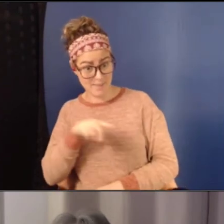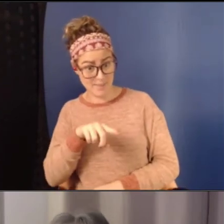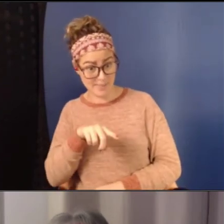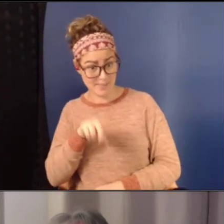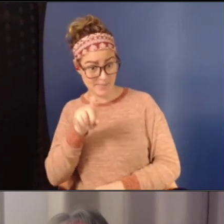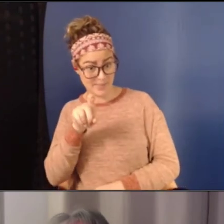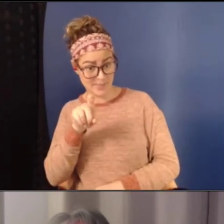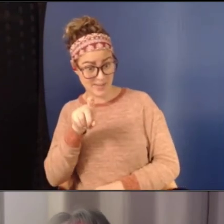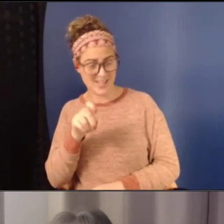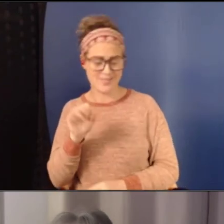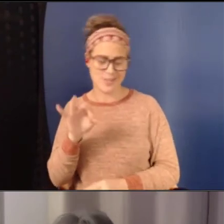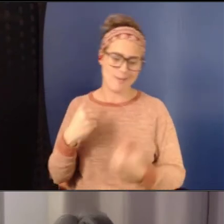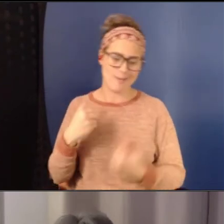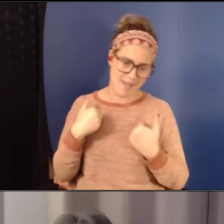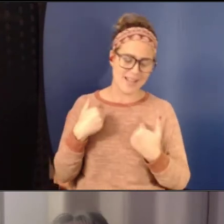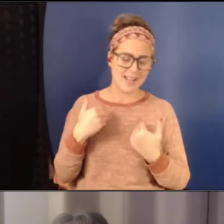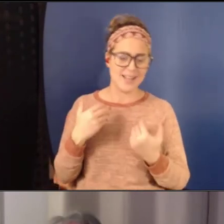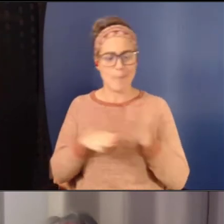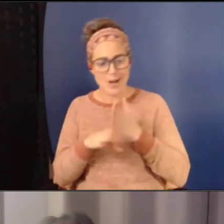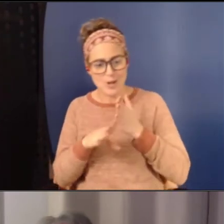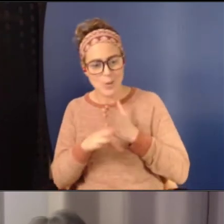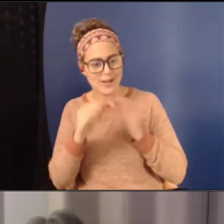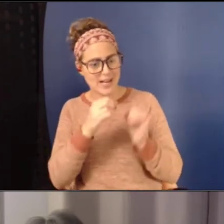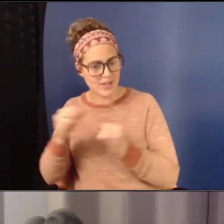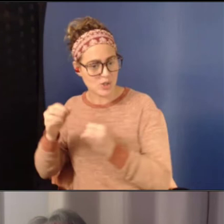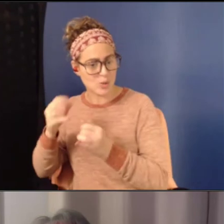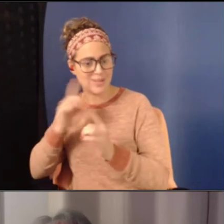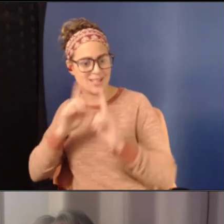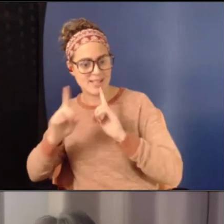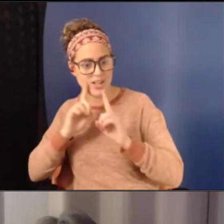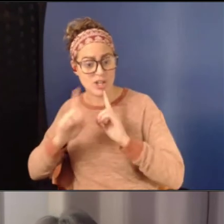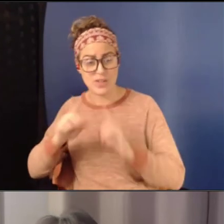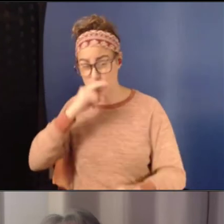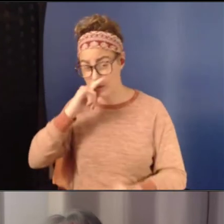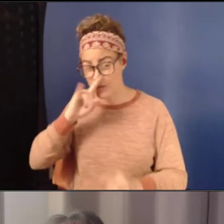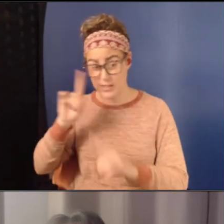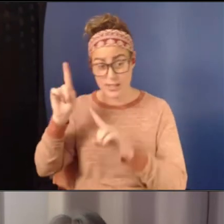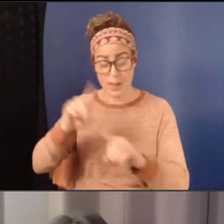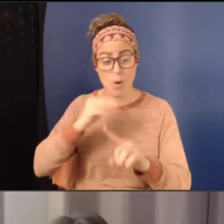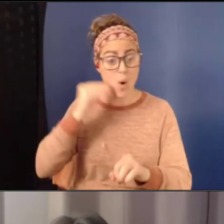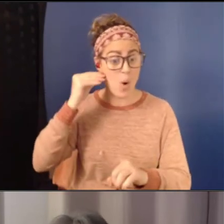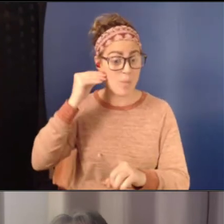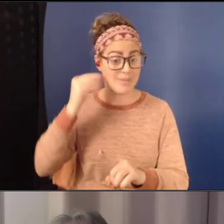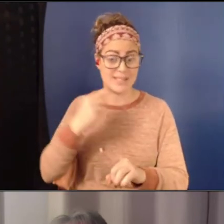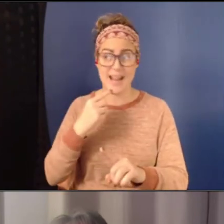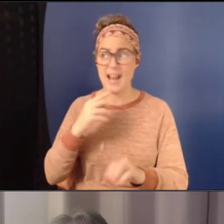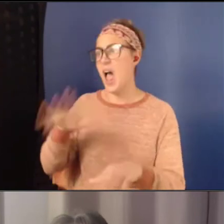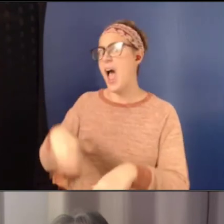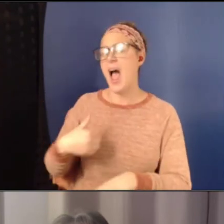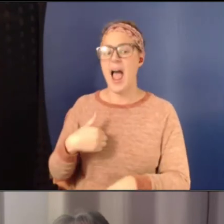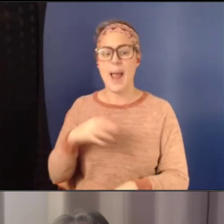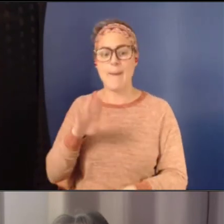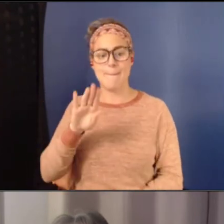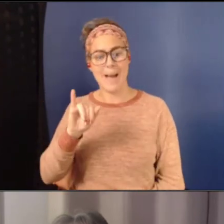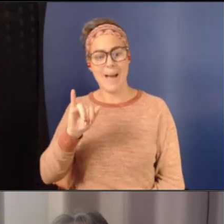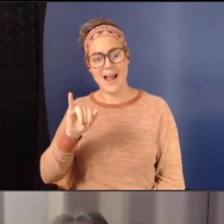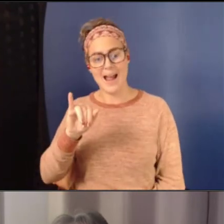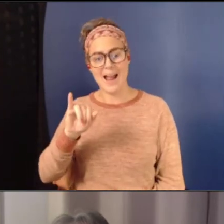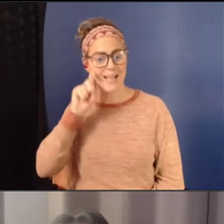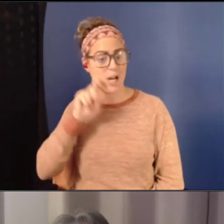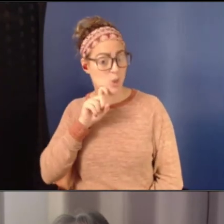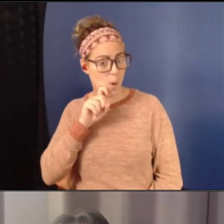individuals, will that their children then come home and say, I think I'm bisexual. And that's usually a cause for concern too.